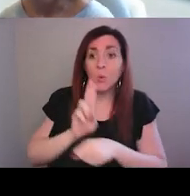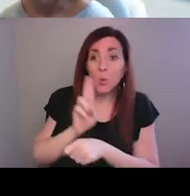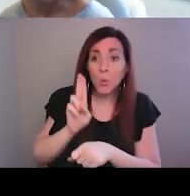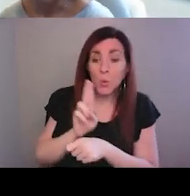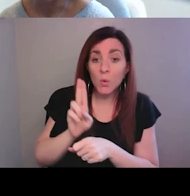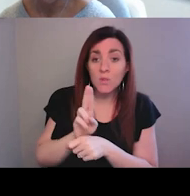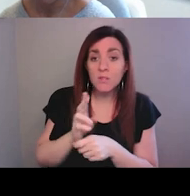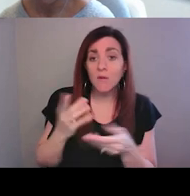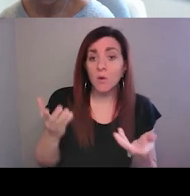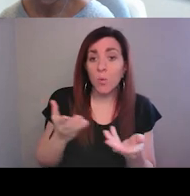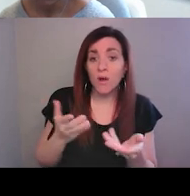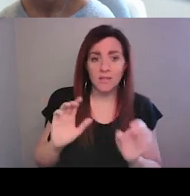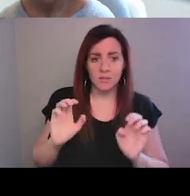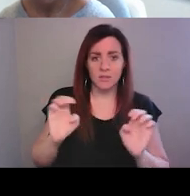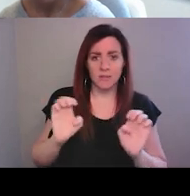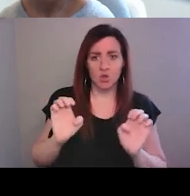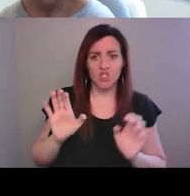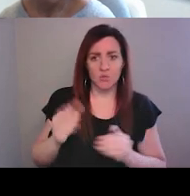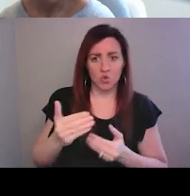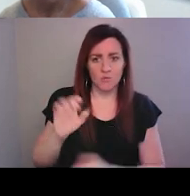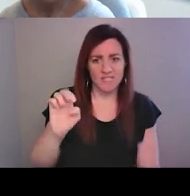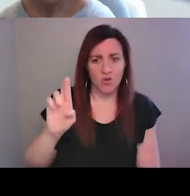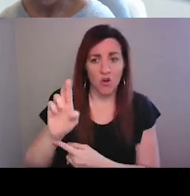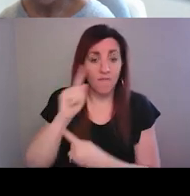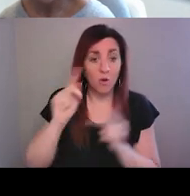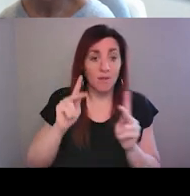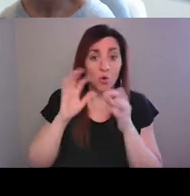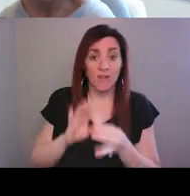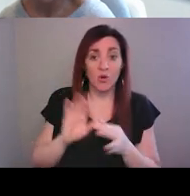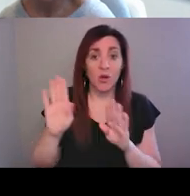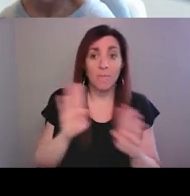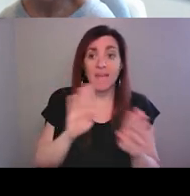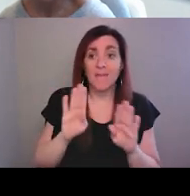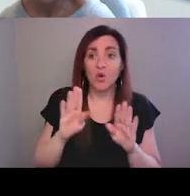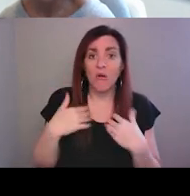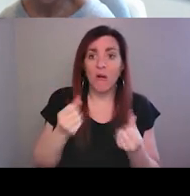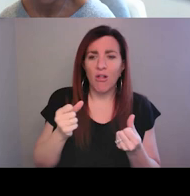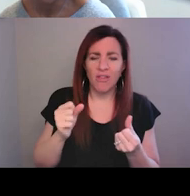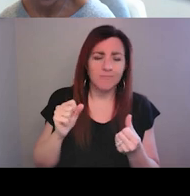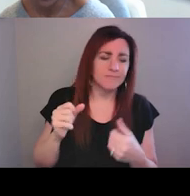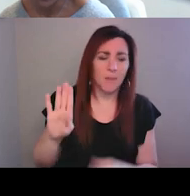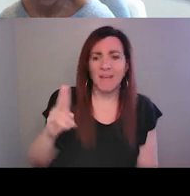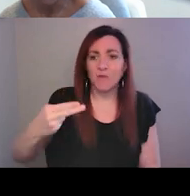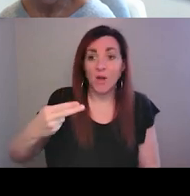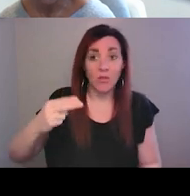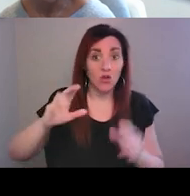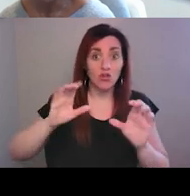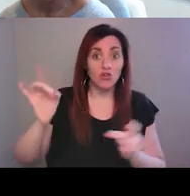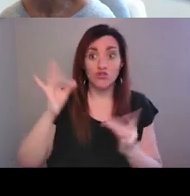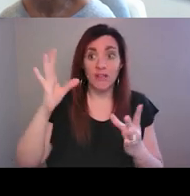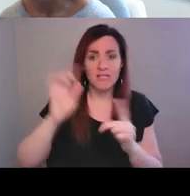our emergency rooms for folks in behavioral health crisis, but we're not rising to the level of a